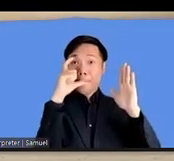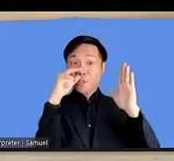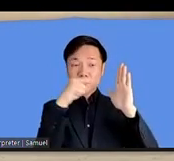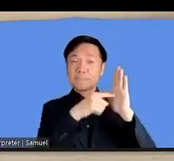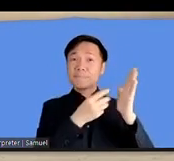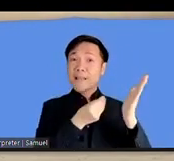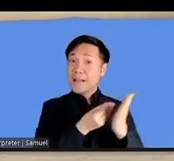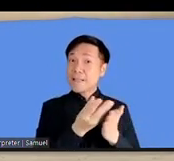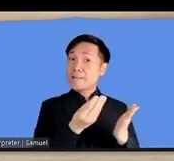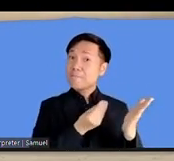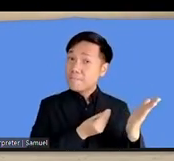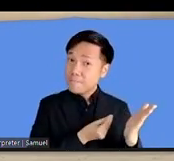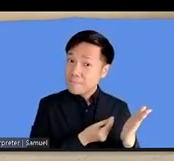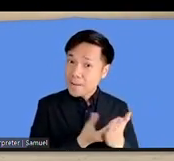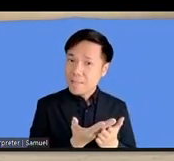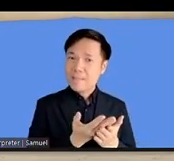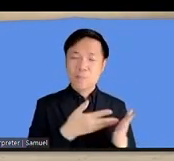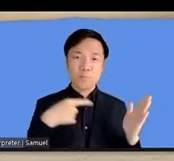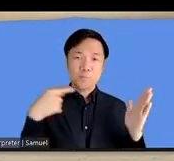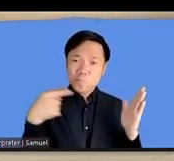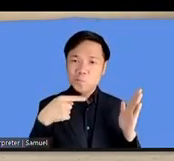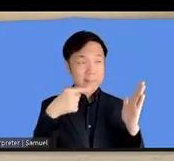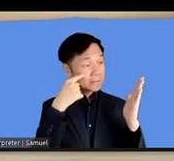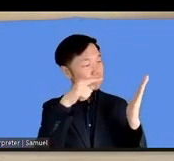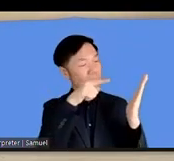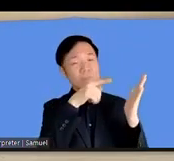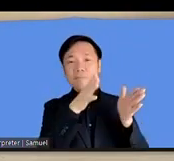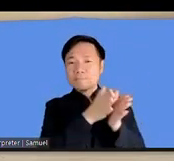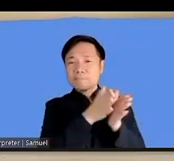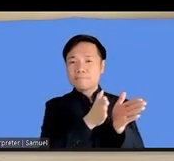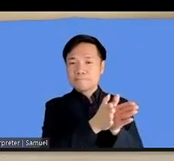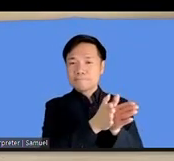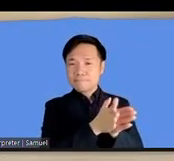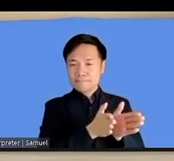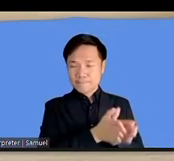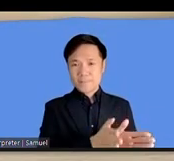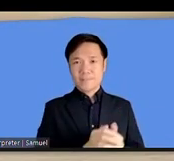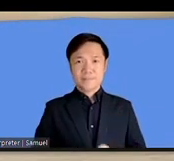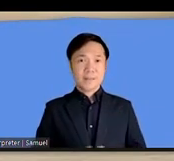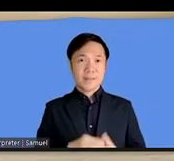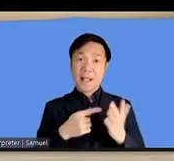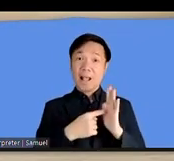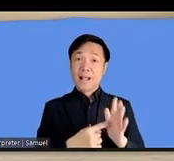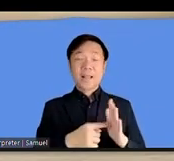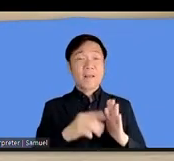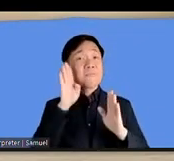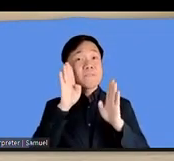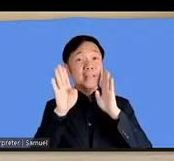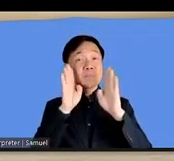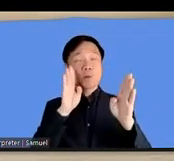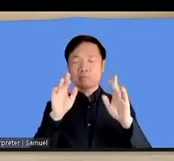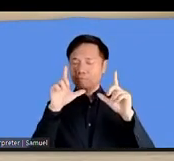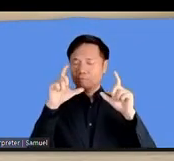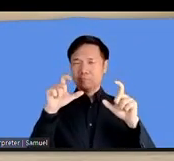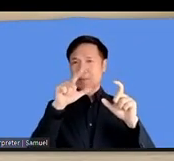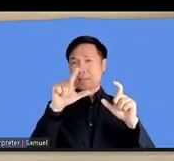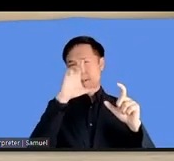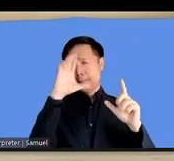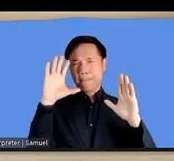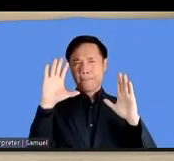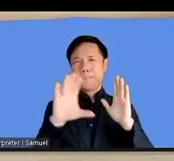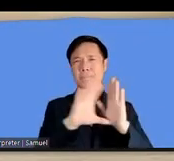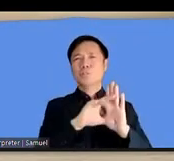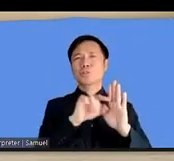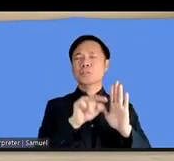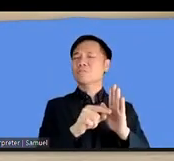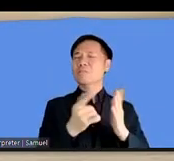say explain what's in the picture. Just like when you post on Facebook, you say this is a picture of it. They're describing what's